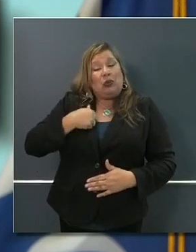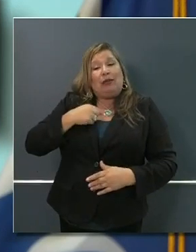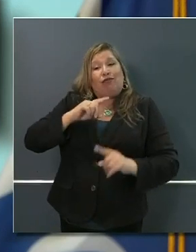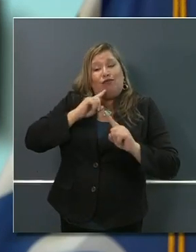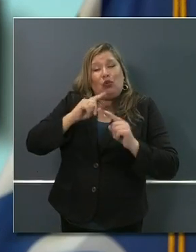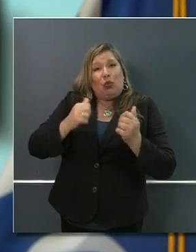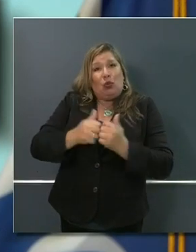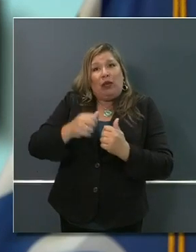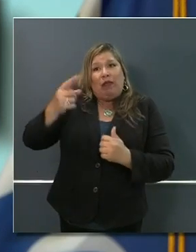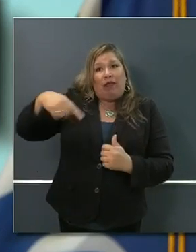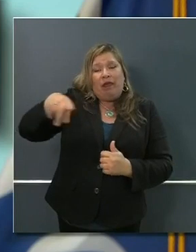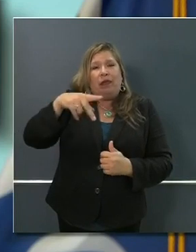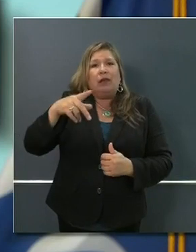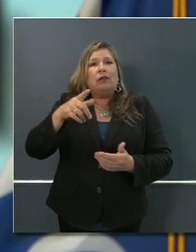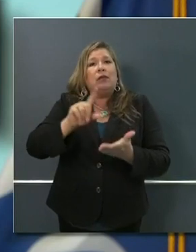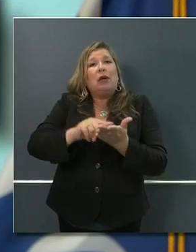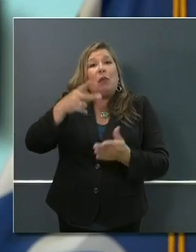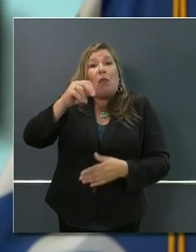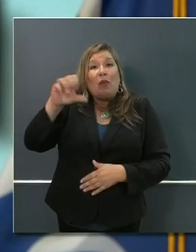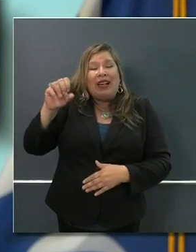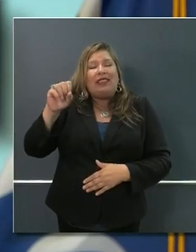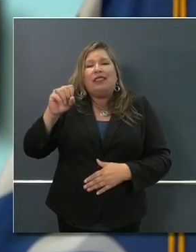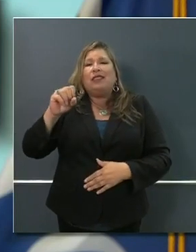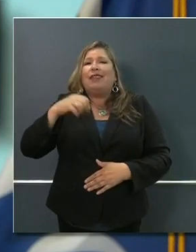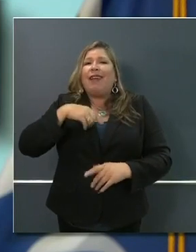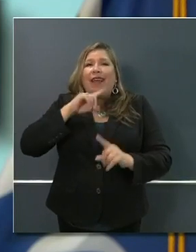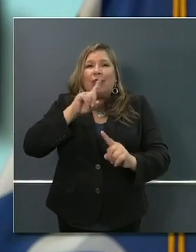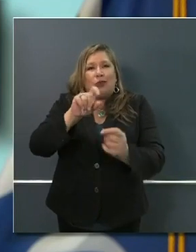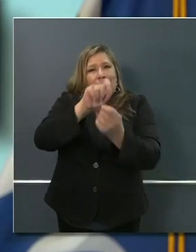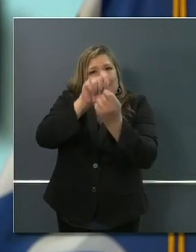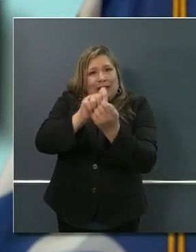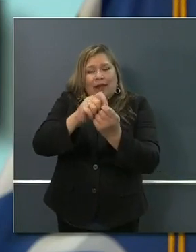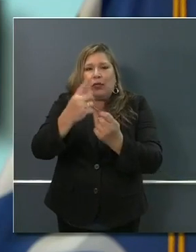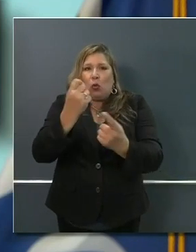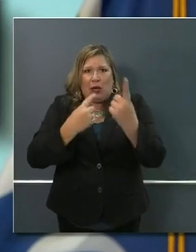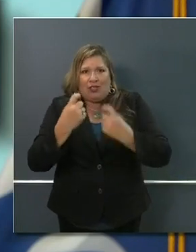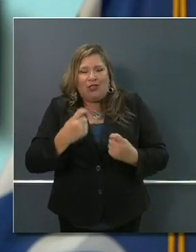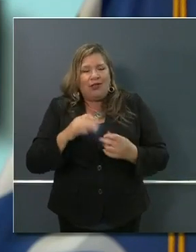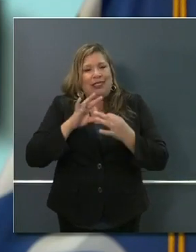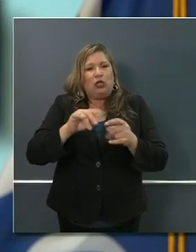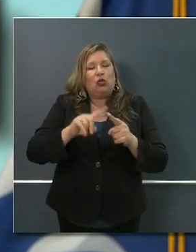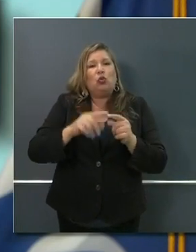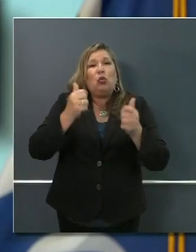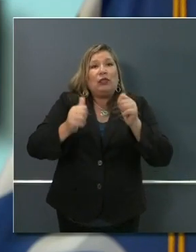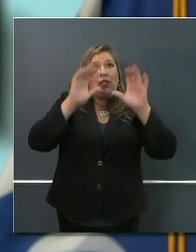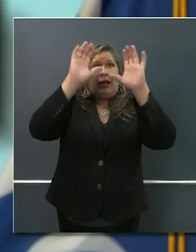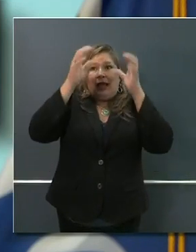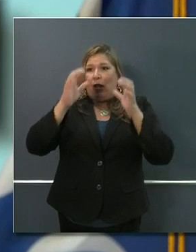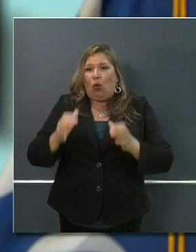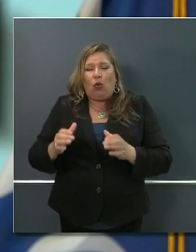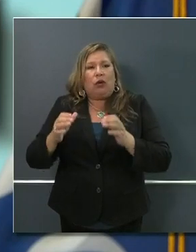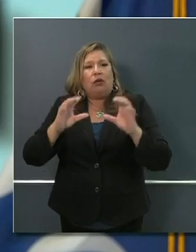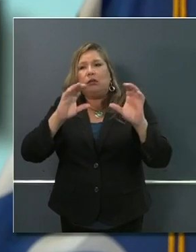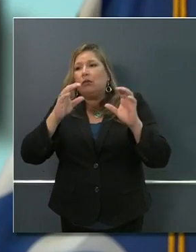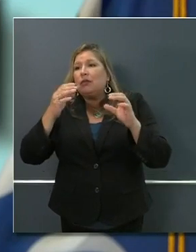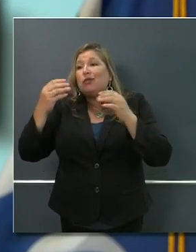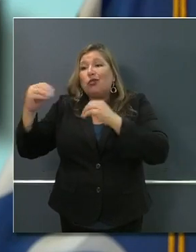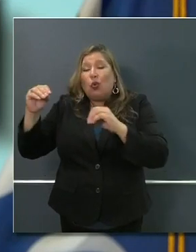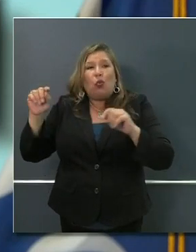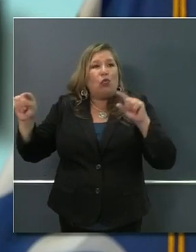answer the question that you posed about certain categories of retail and how we will provide